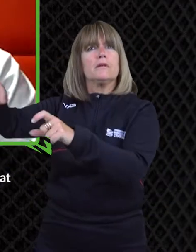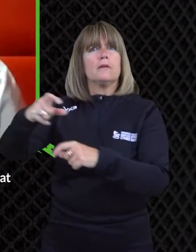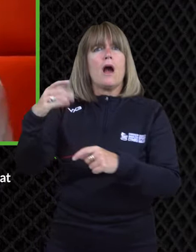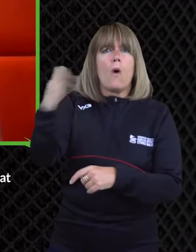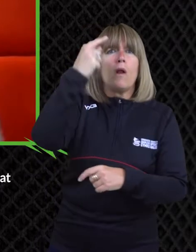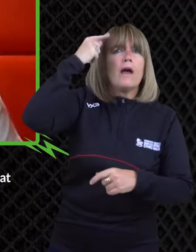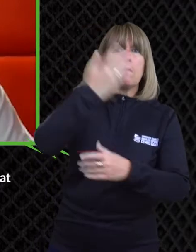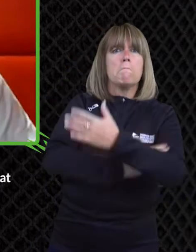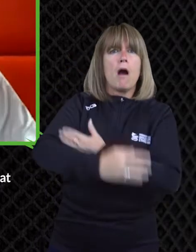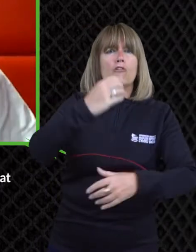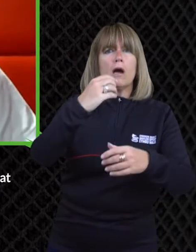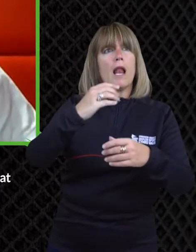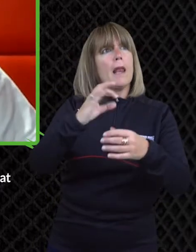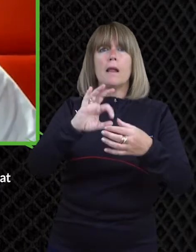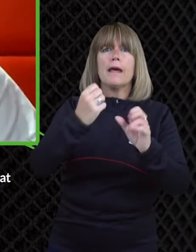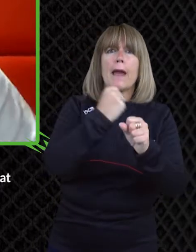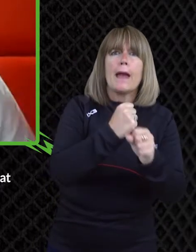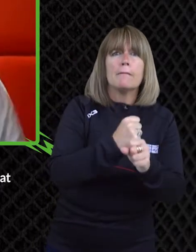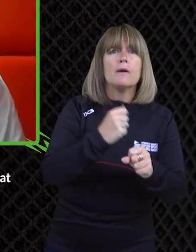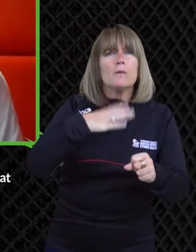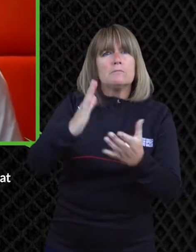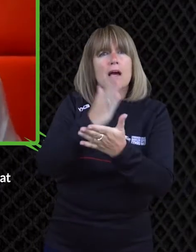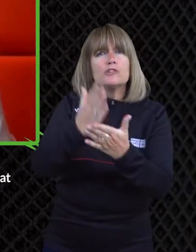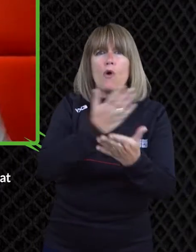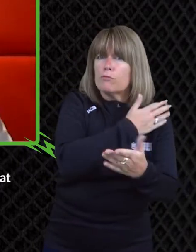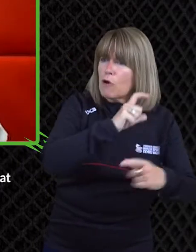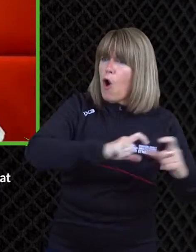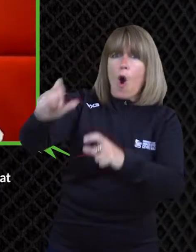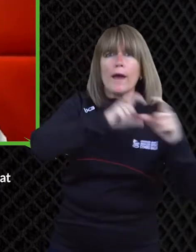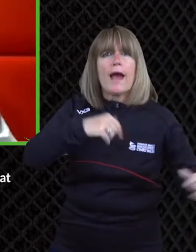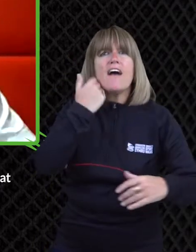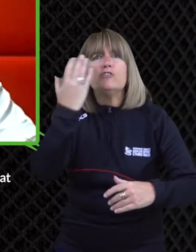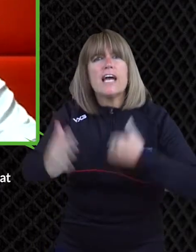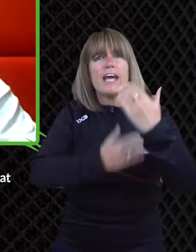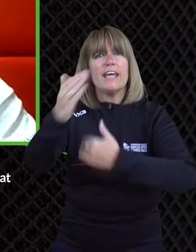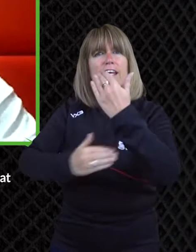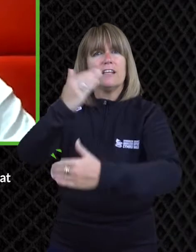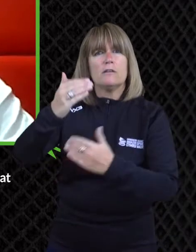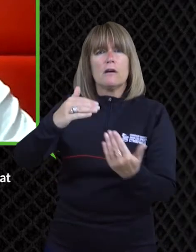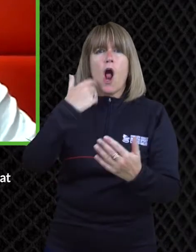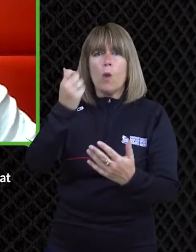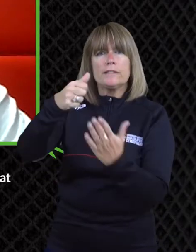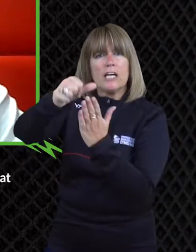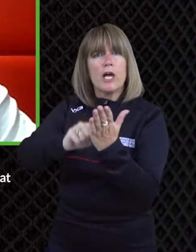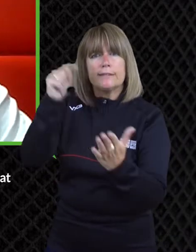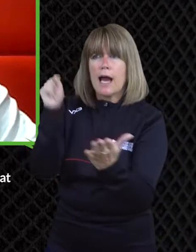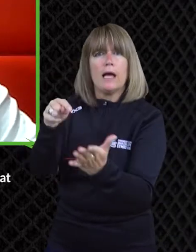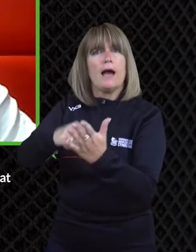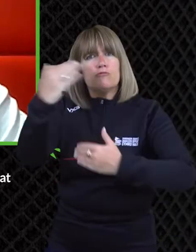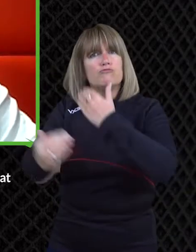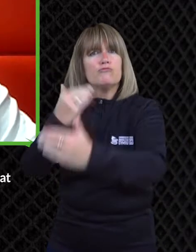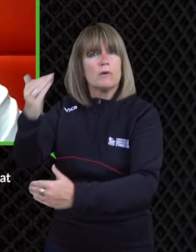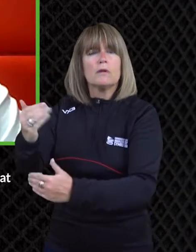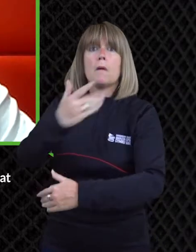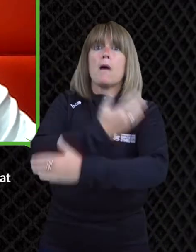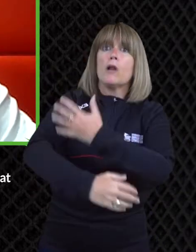make sure that it's not based around these flashpoints of the the the games you know everyone always thinks about the paralympic games